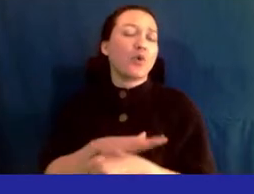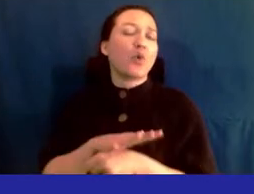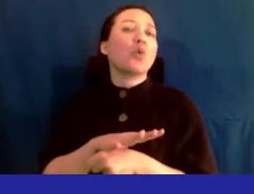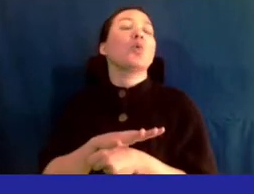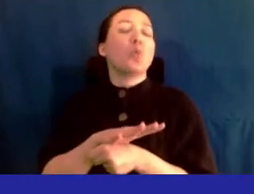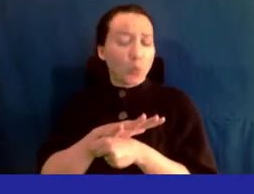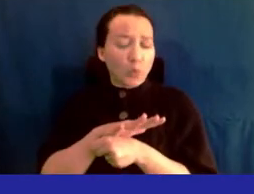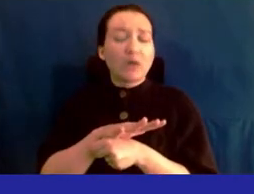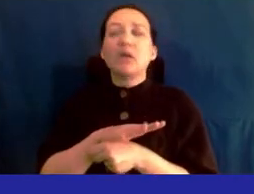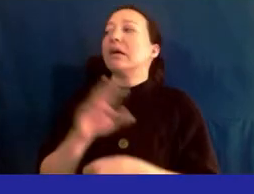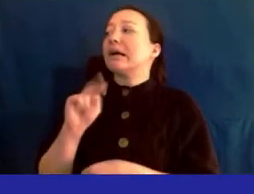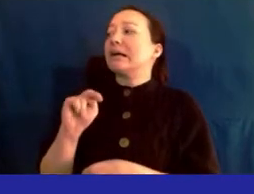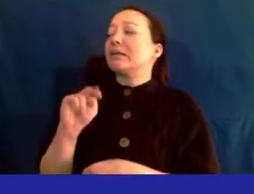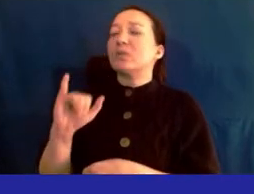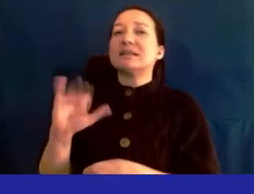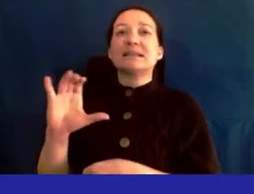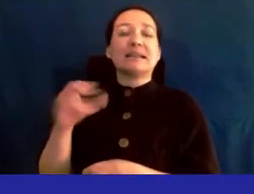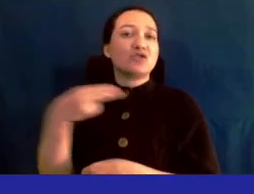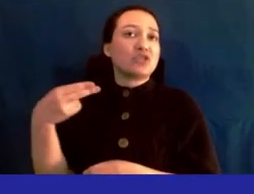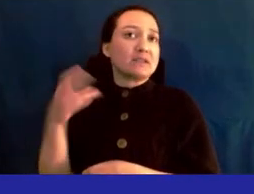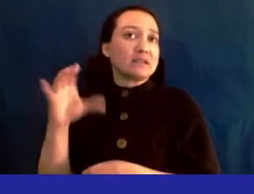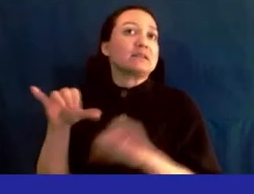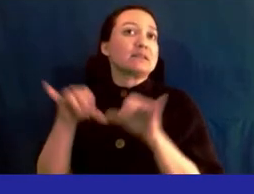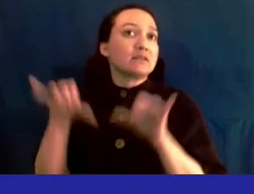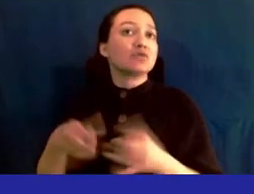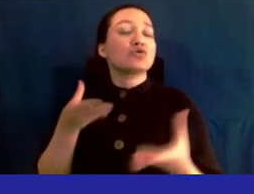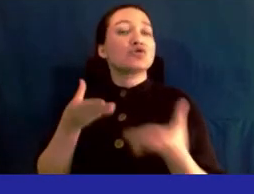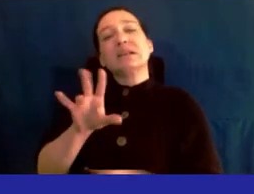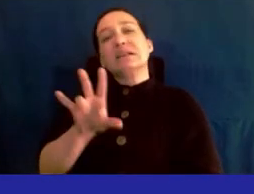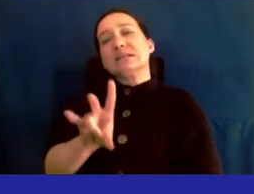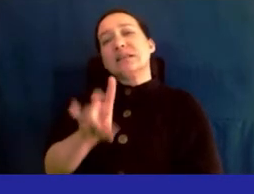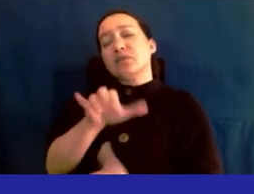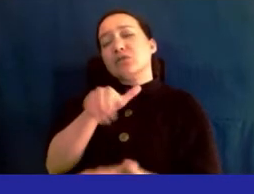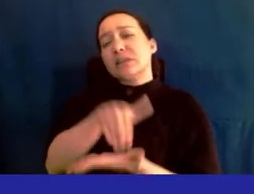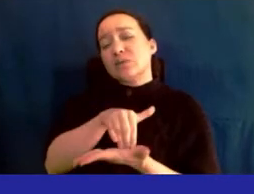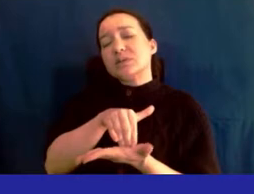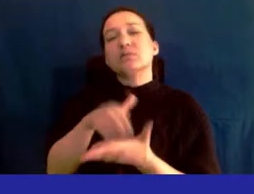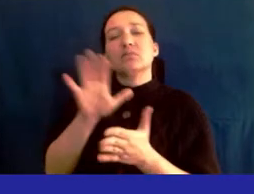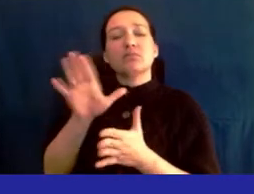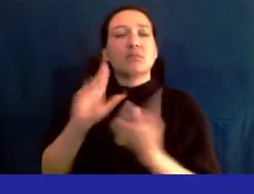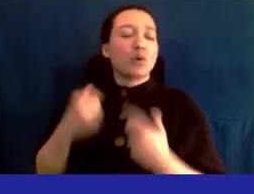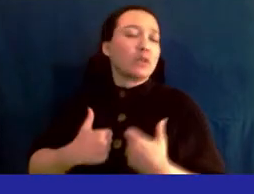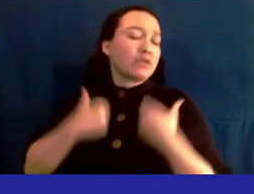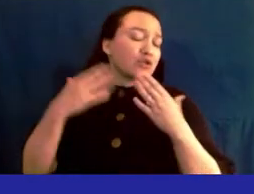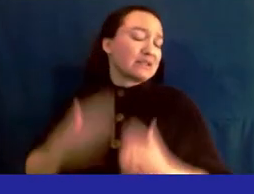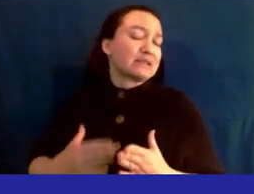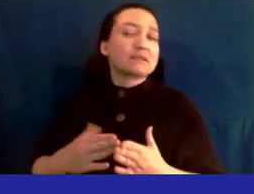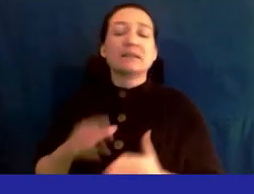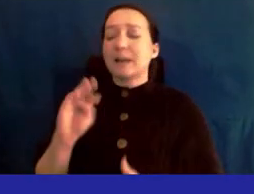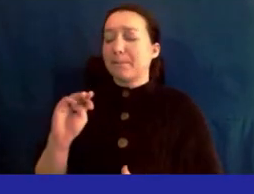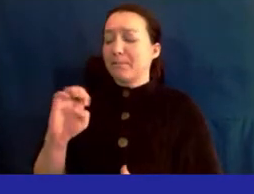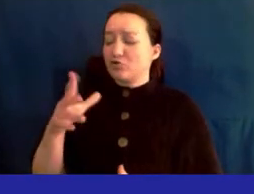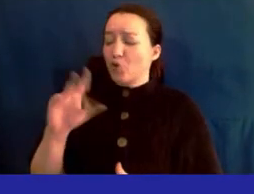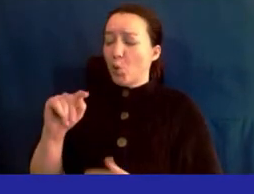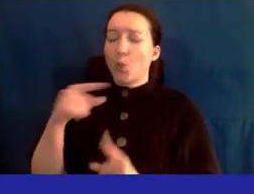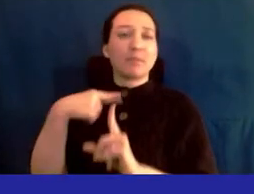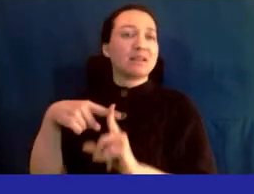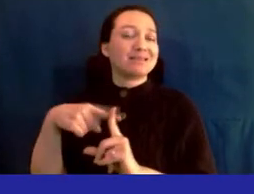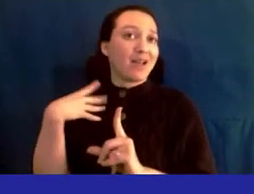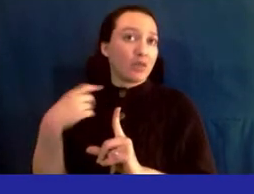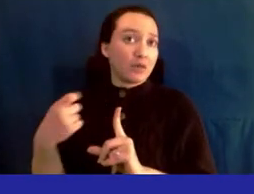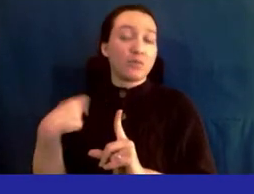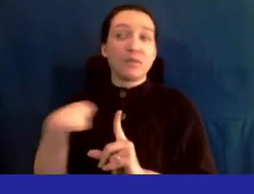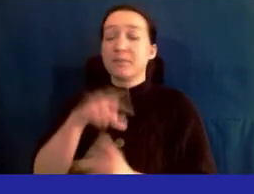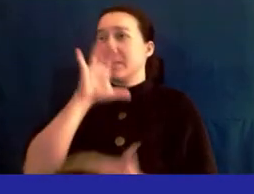the new york city health and hospital system serving 700 000 of its residents at metro plus health we believe in